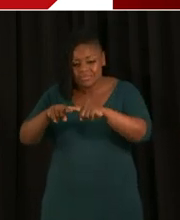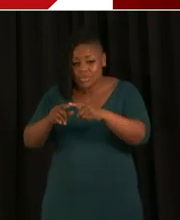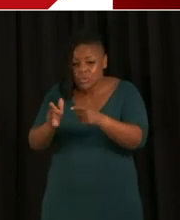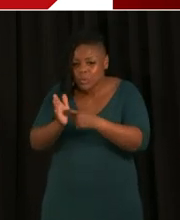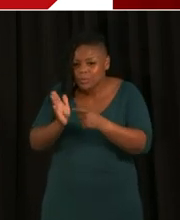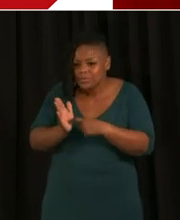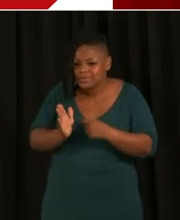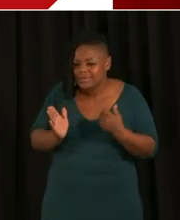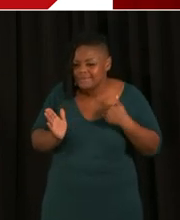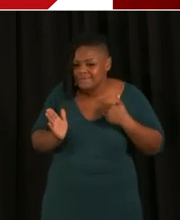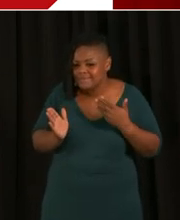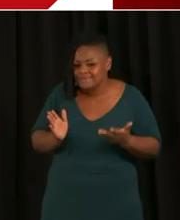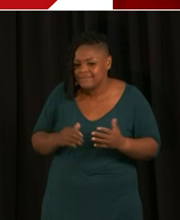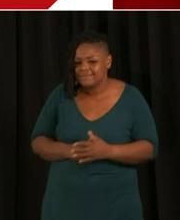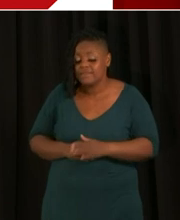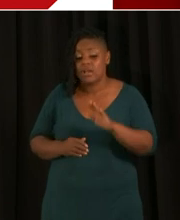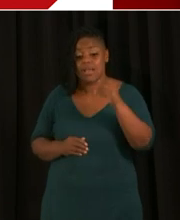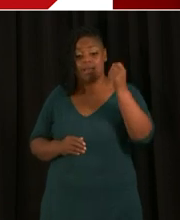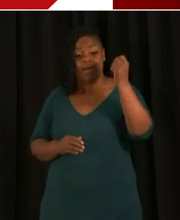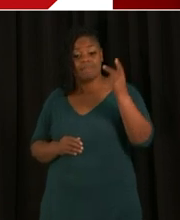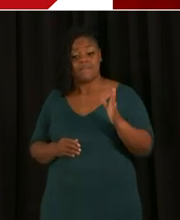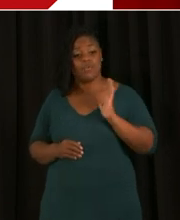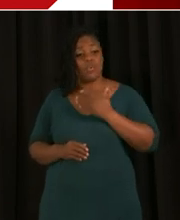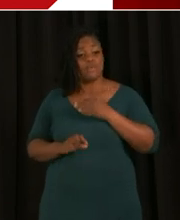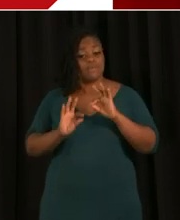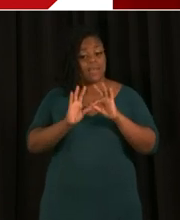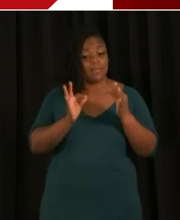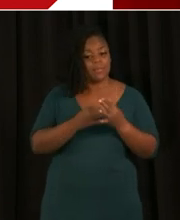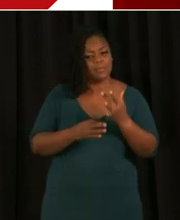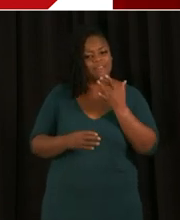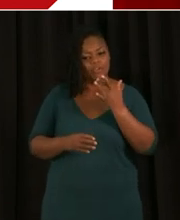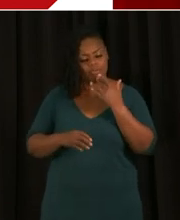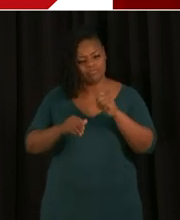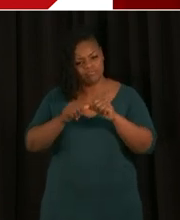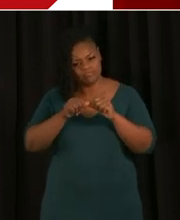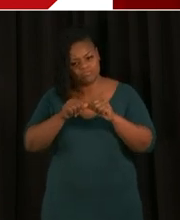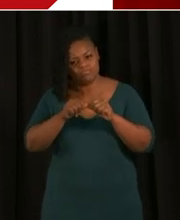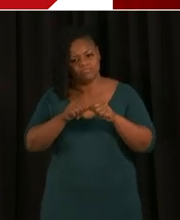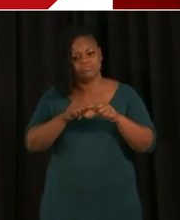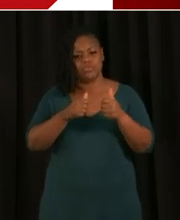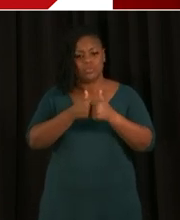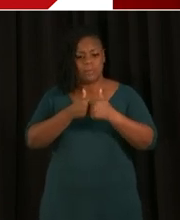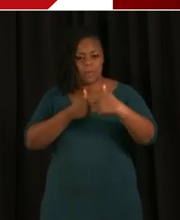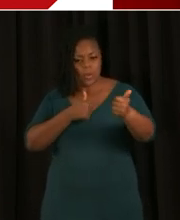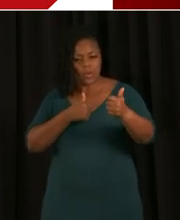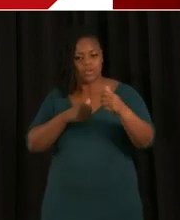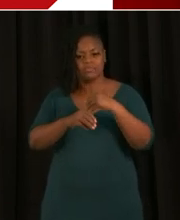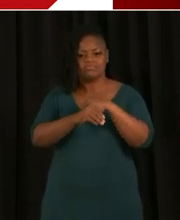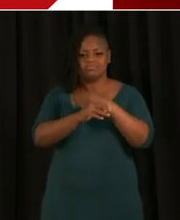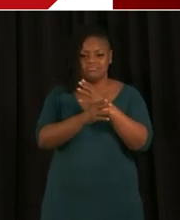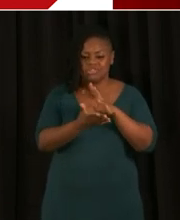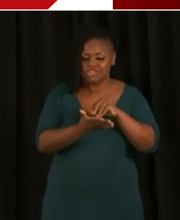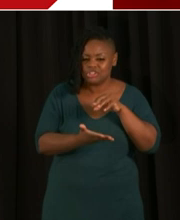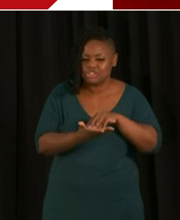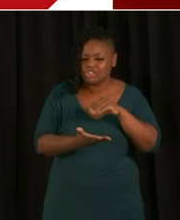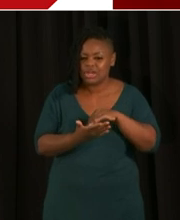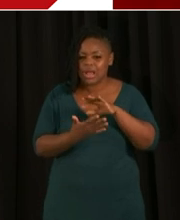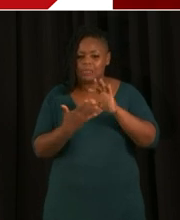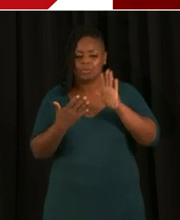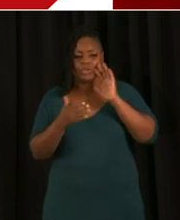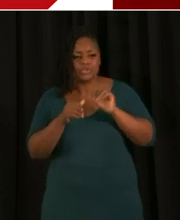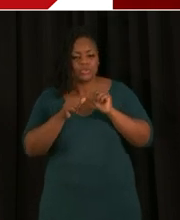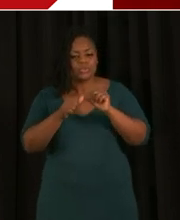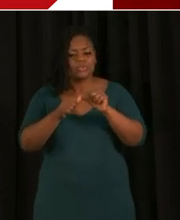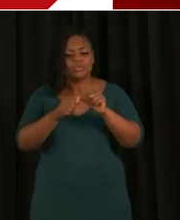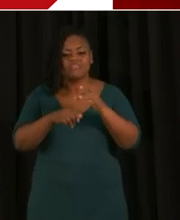sense about half of our families prefer to continue to be with remote learning at home, and that option will always be available for the